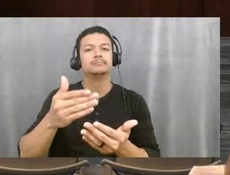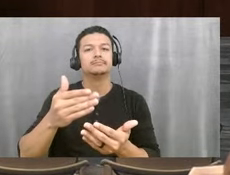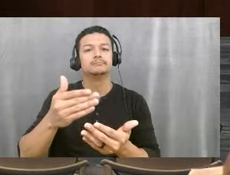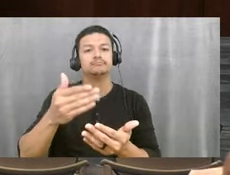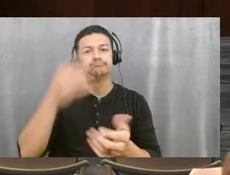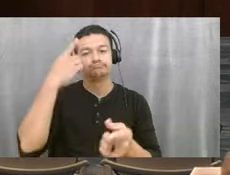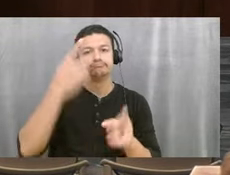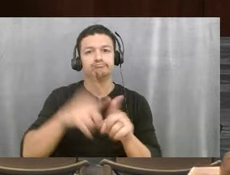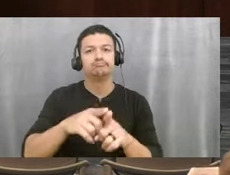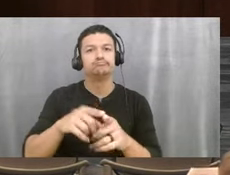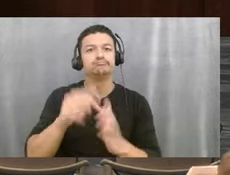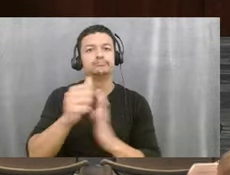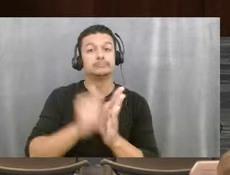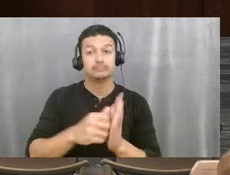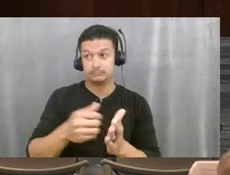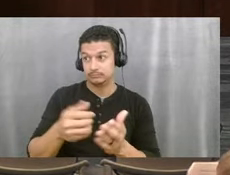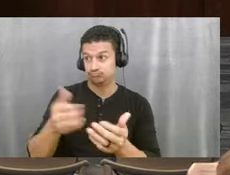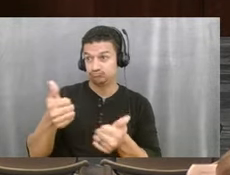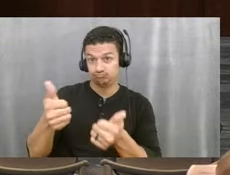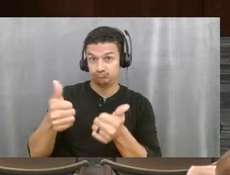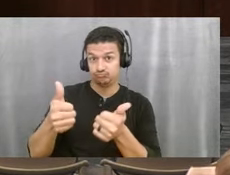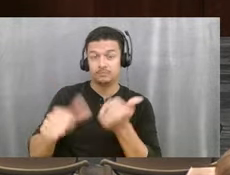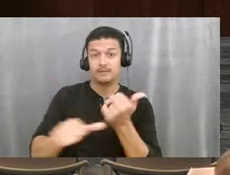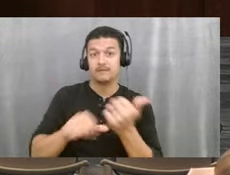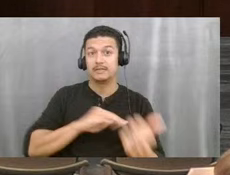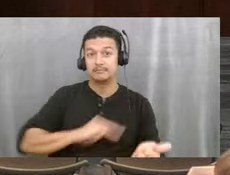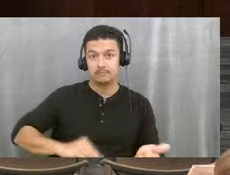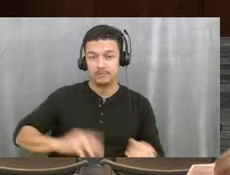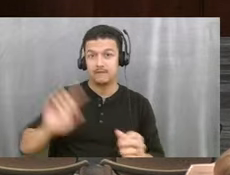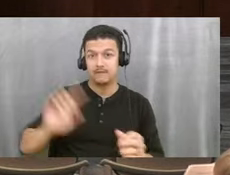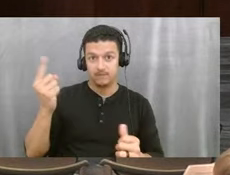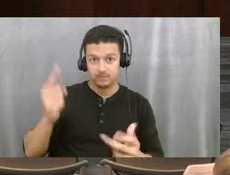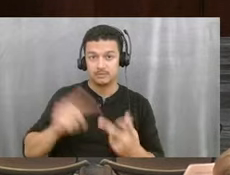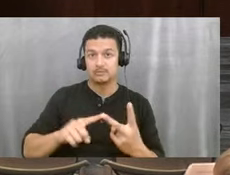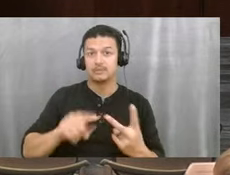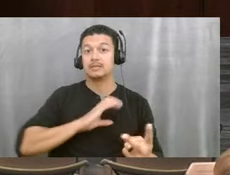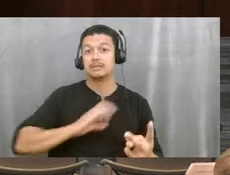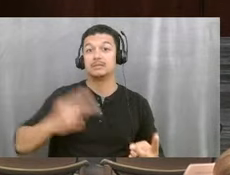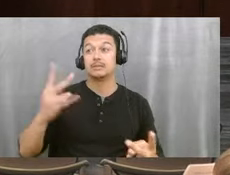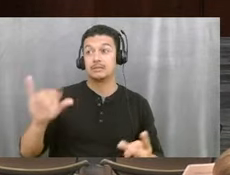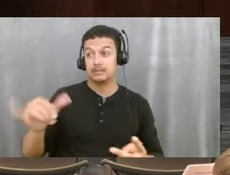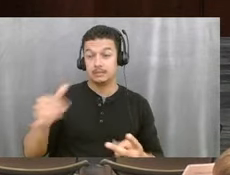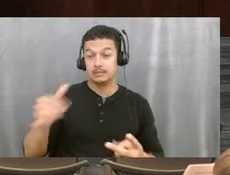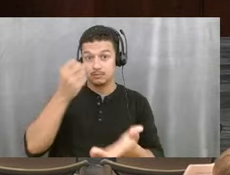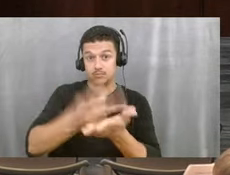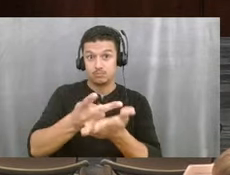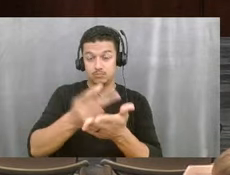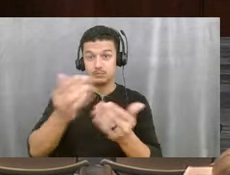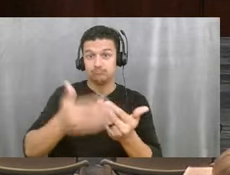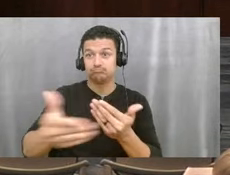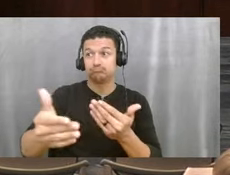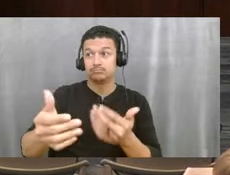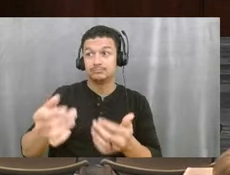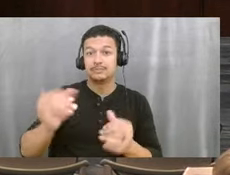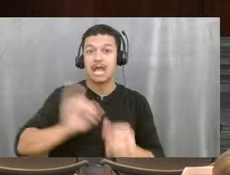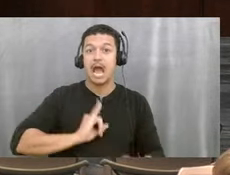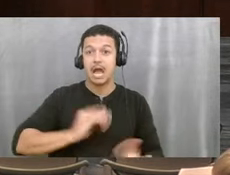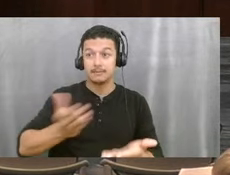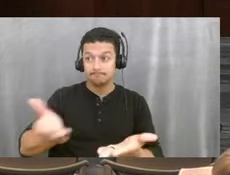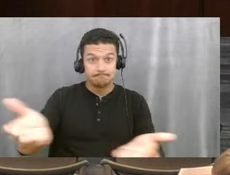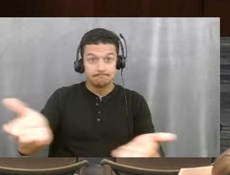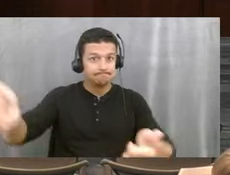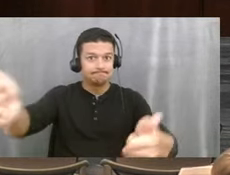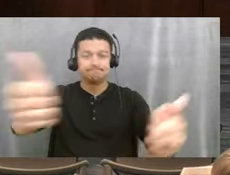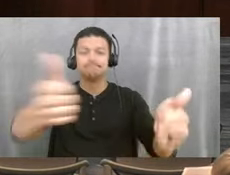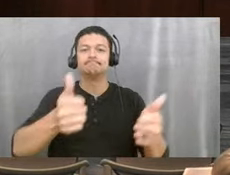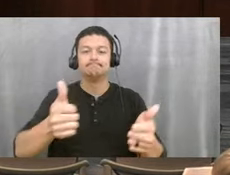from vice mayor first, and I heard a second from Commissioner Hay. All those in favor of approving the remainder of consent agenda, say aye. Aye. All those